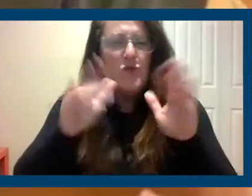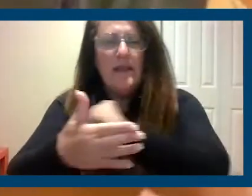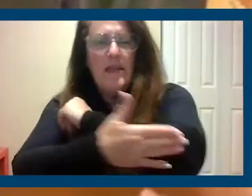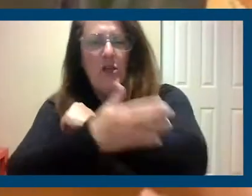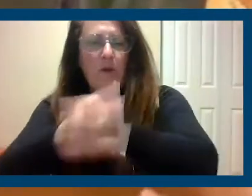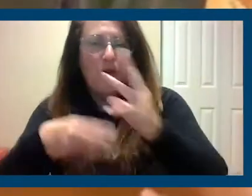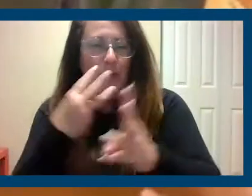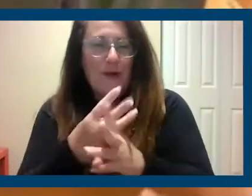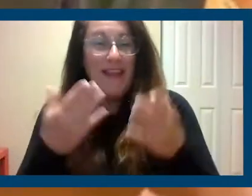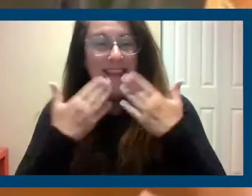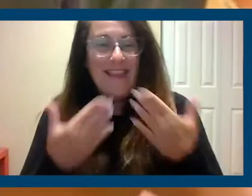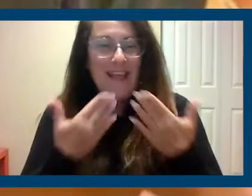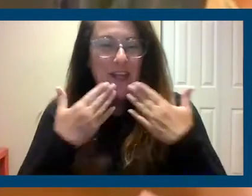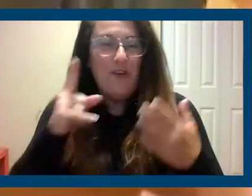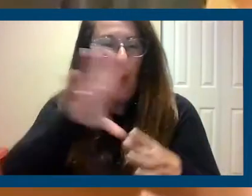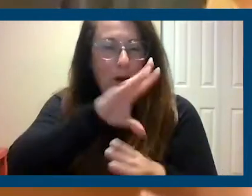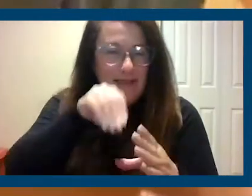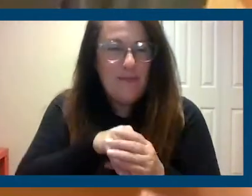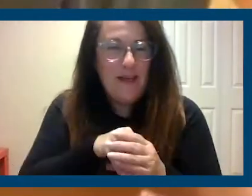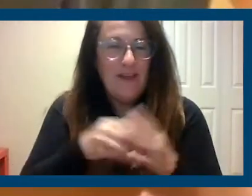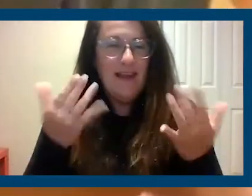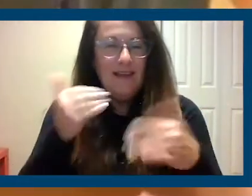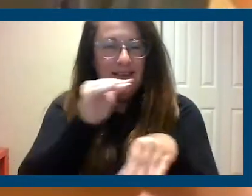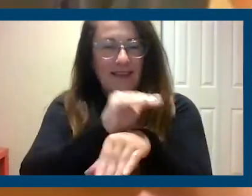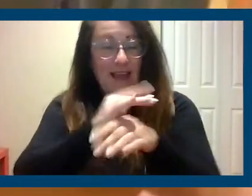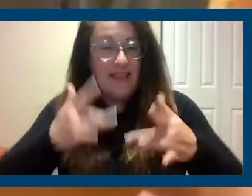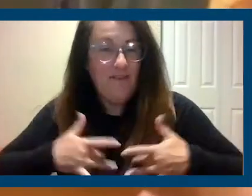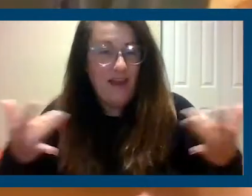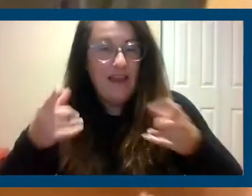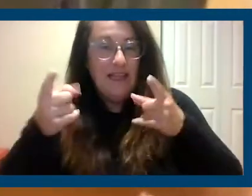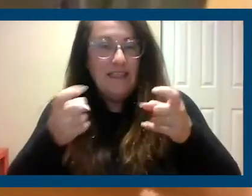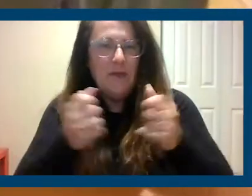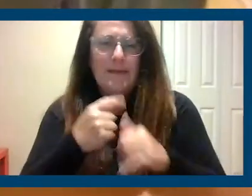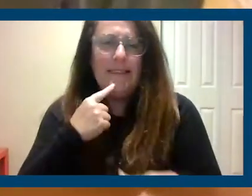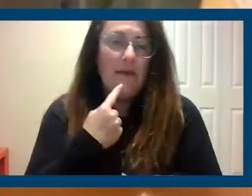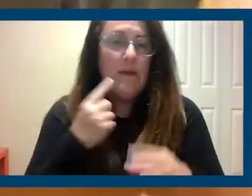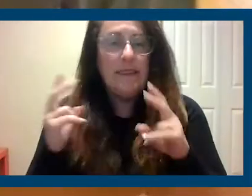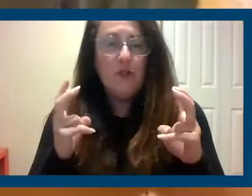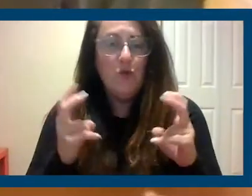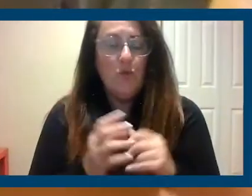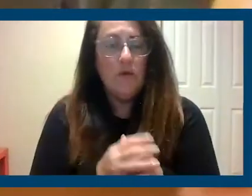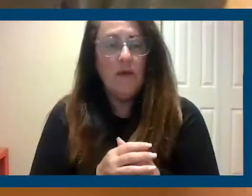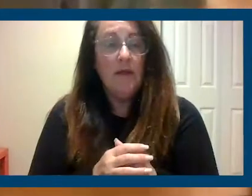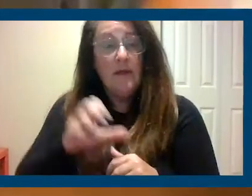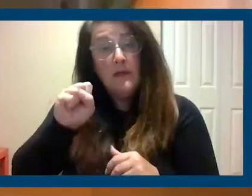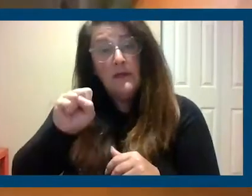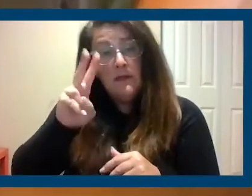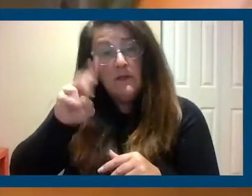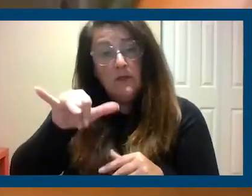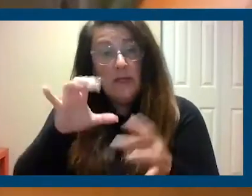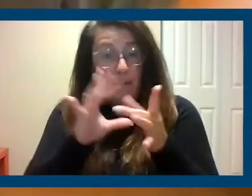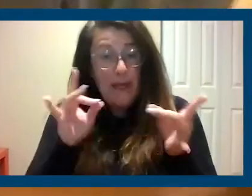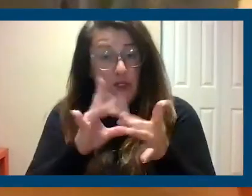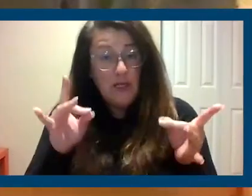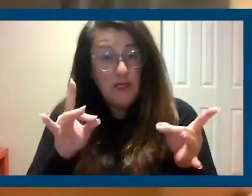much for your participation in tonight's event dealing with a very serious issue. Now, Susie just mentioned a few moments ago that these